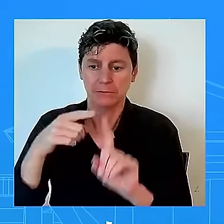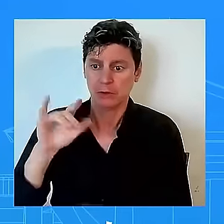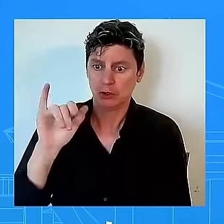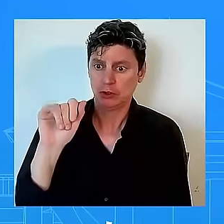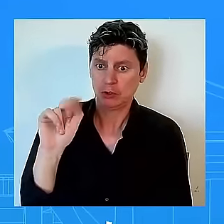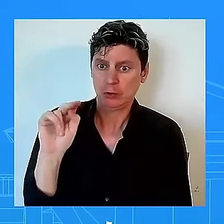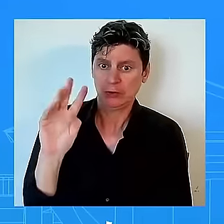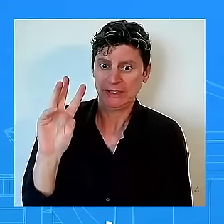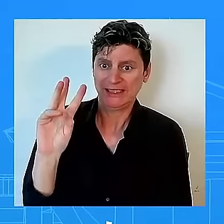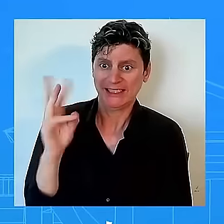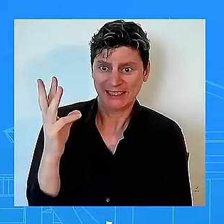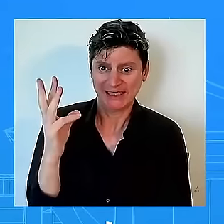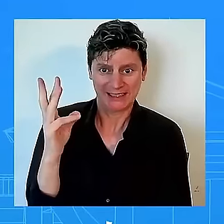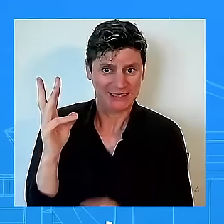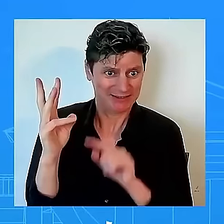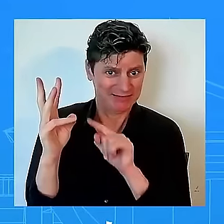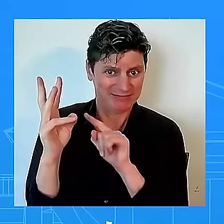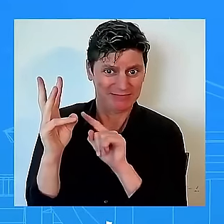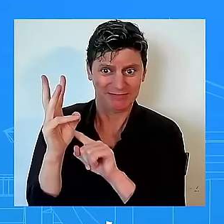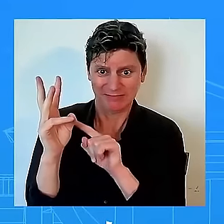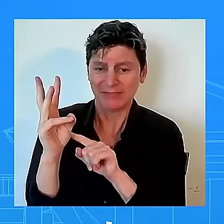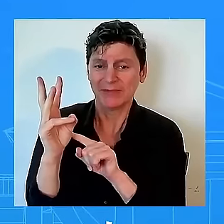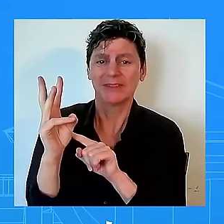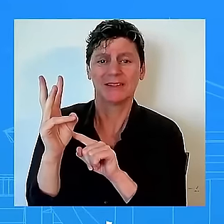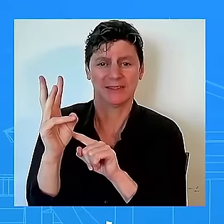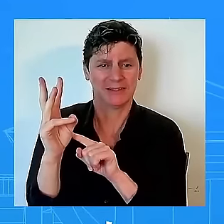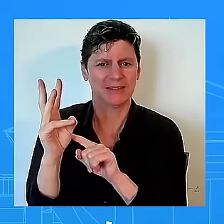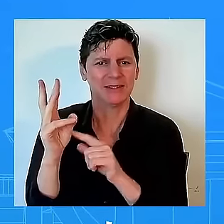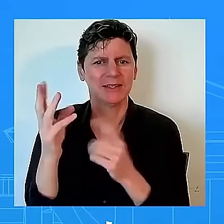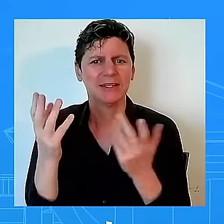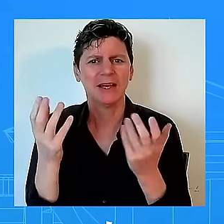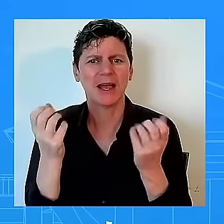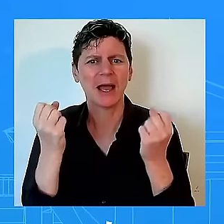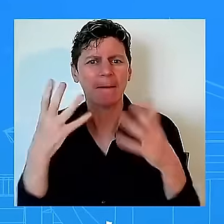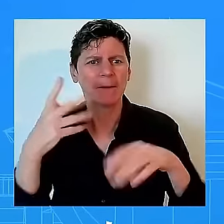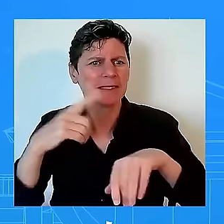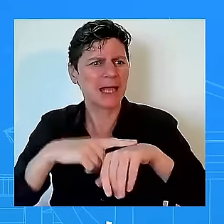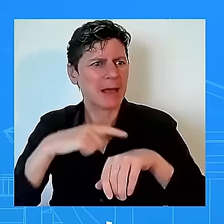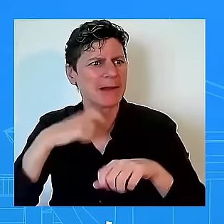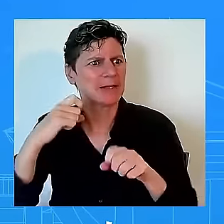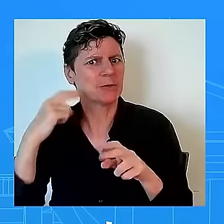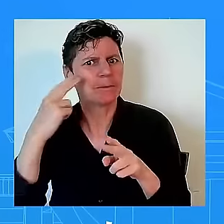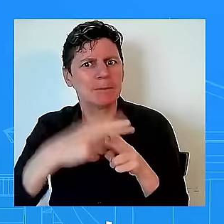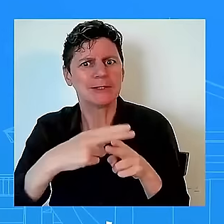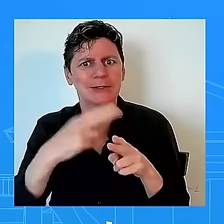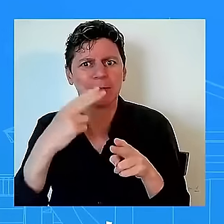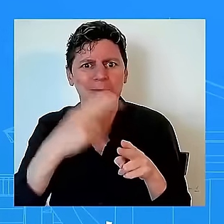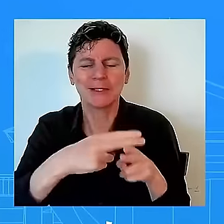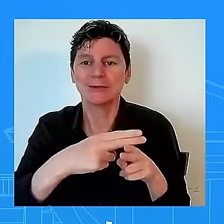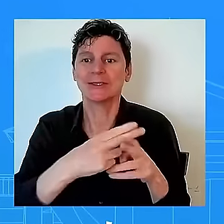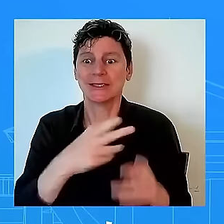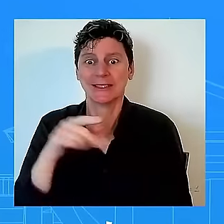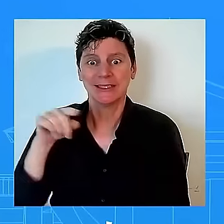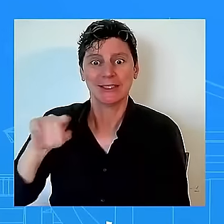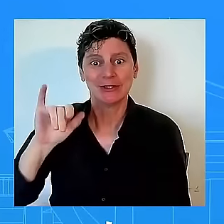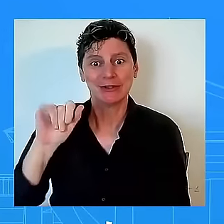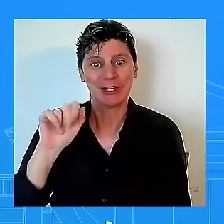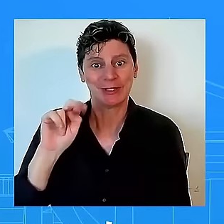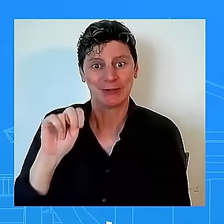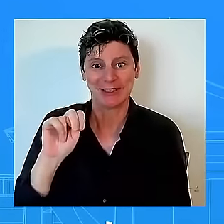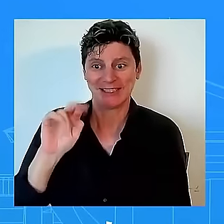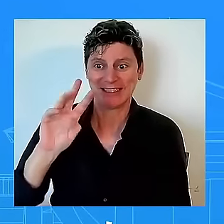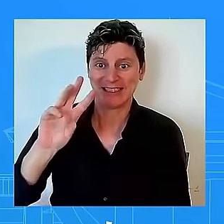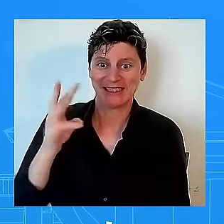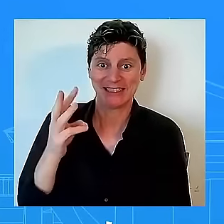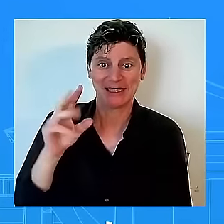times you have to january 6 2021 that is a that is a fact what was reported that happened on that day